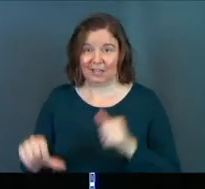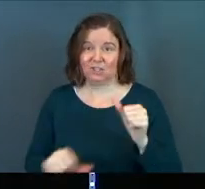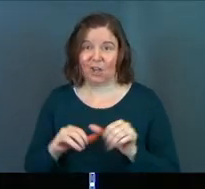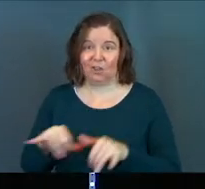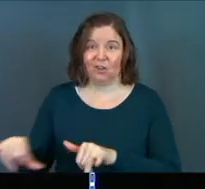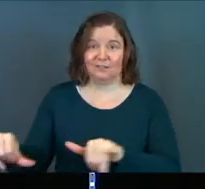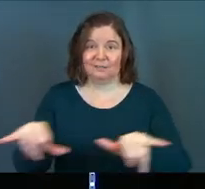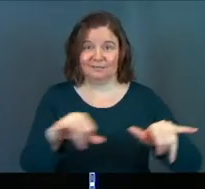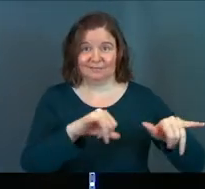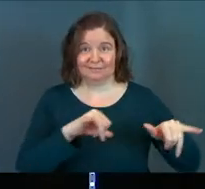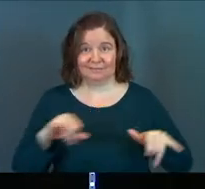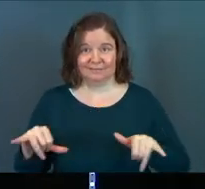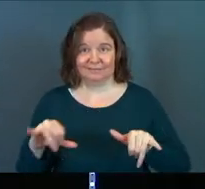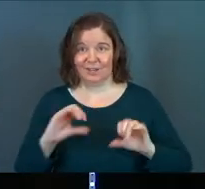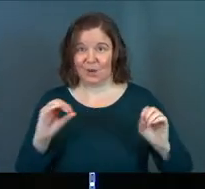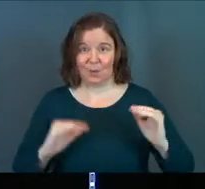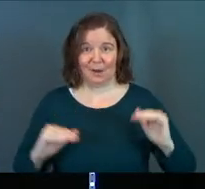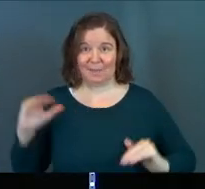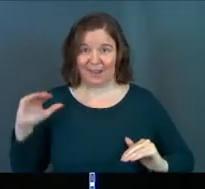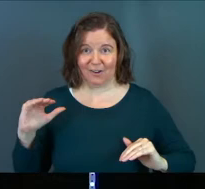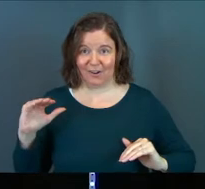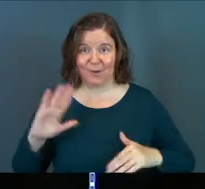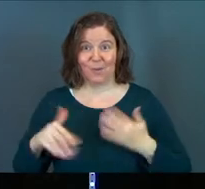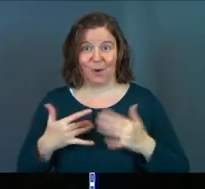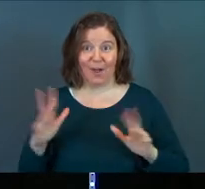each other. We're all trash.